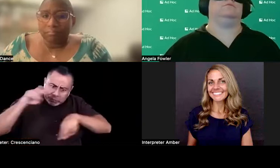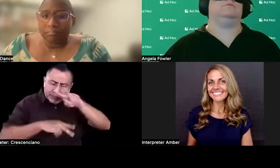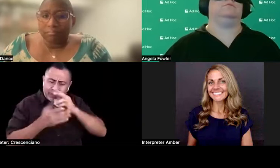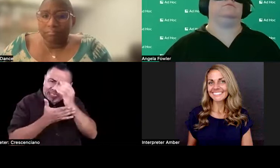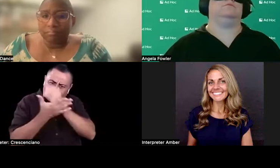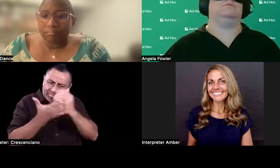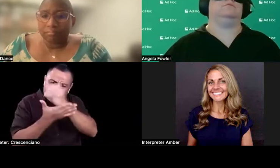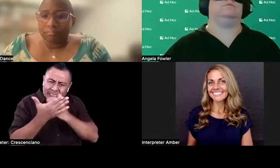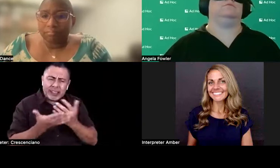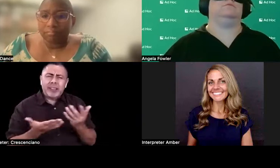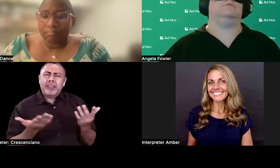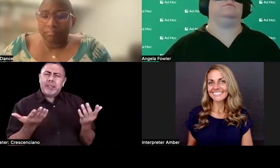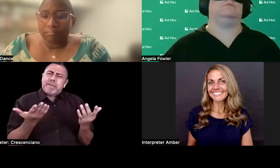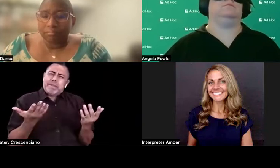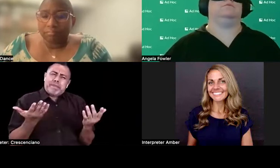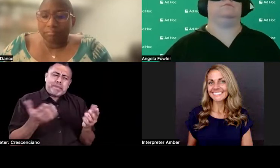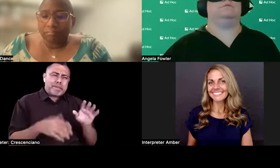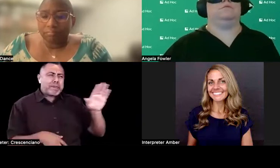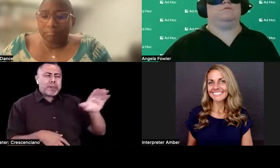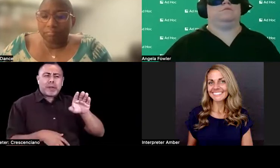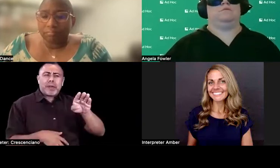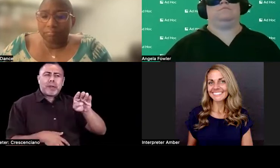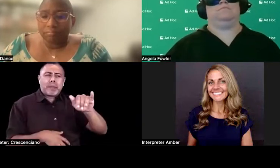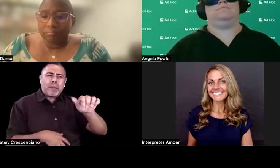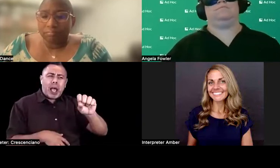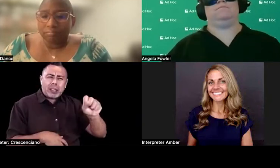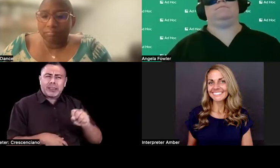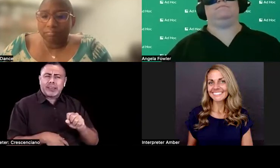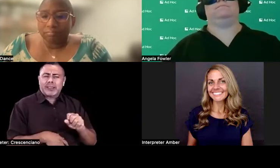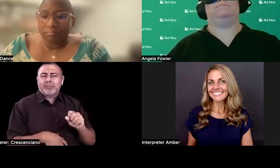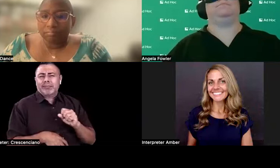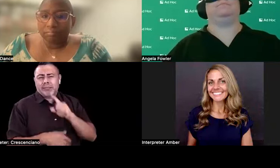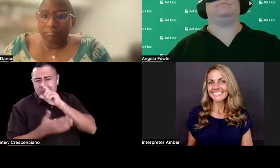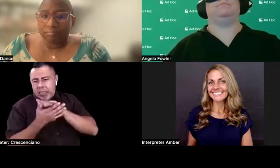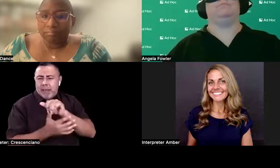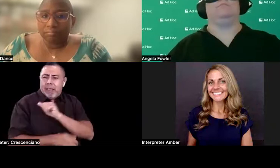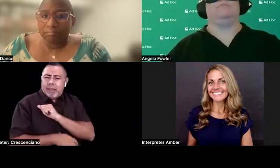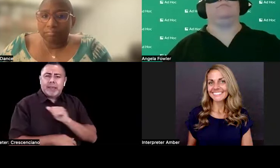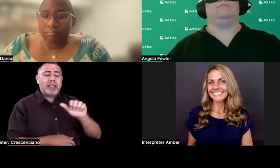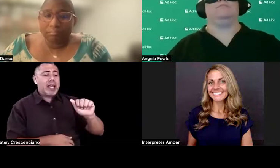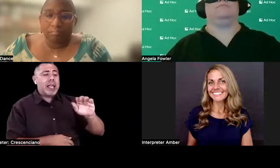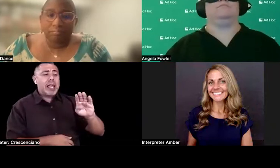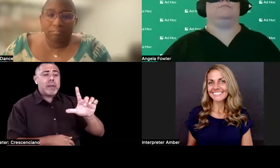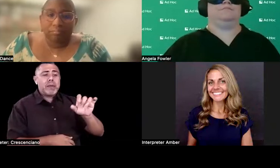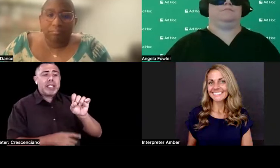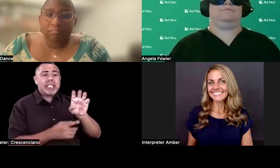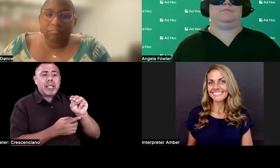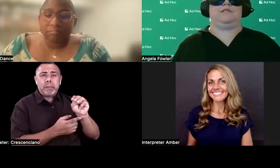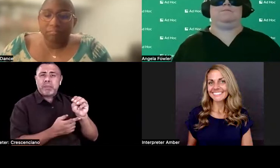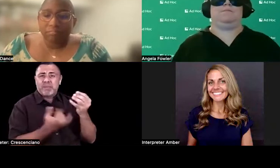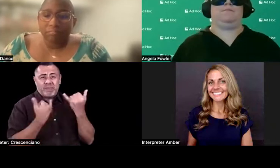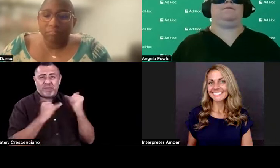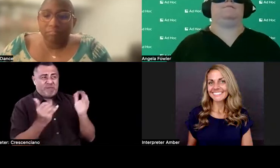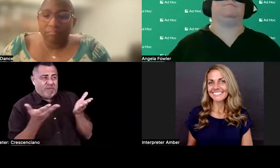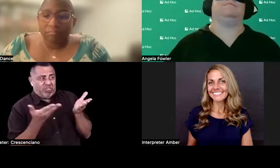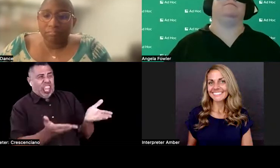I mean, the bias and the ableism definitely is, uh, alive and well, um, to be